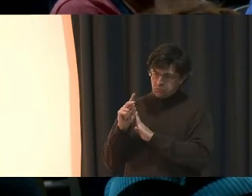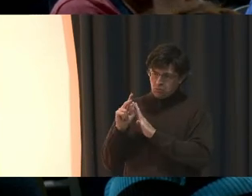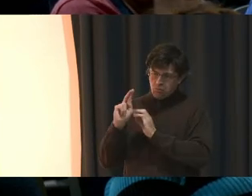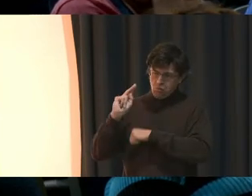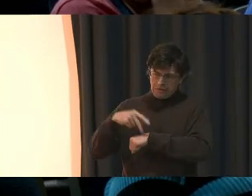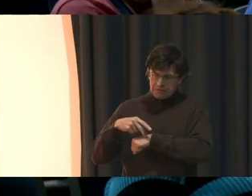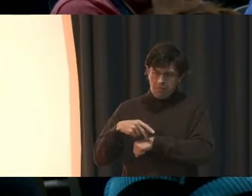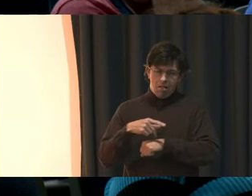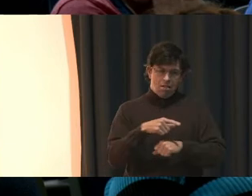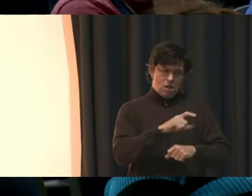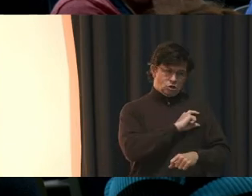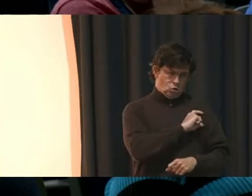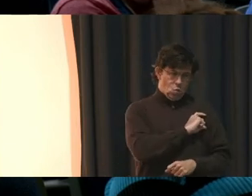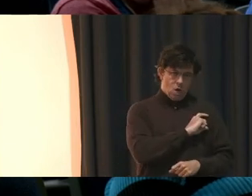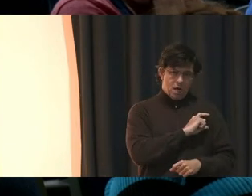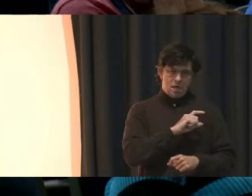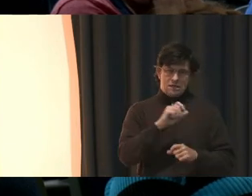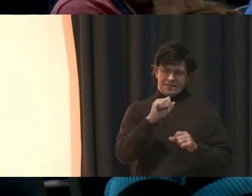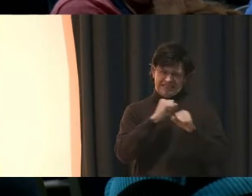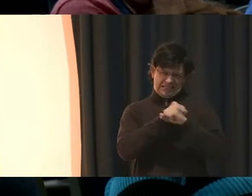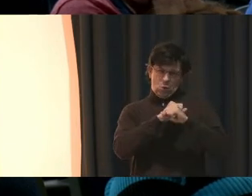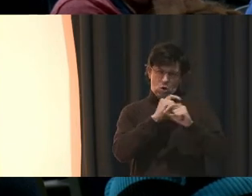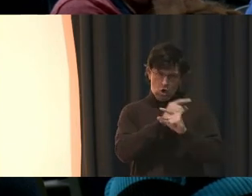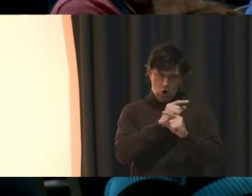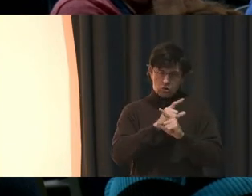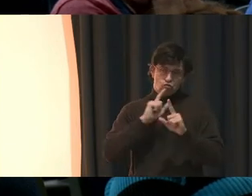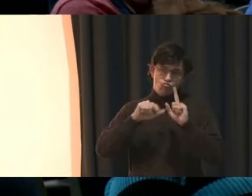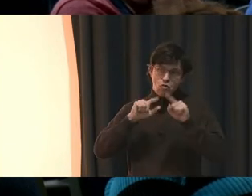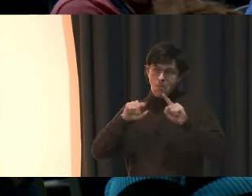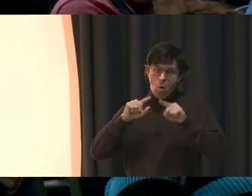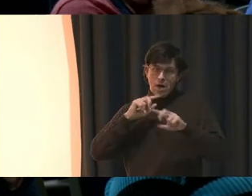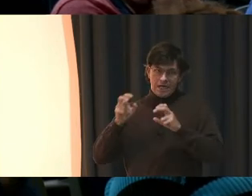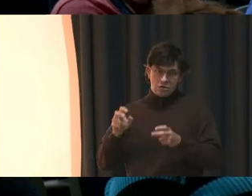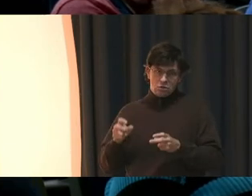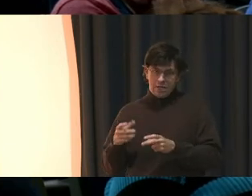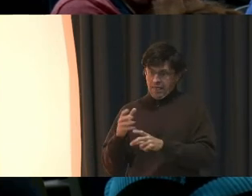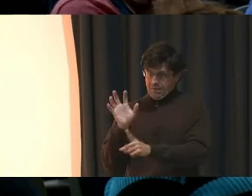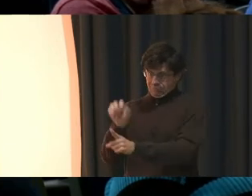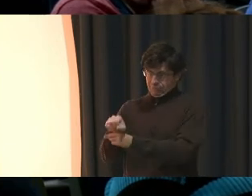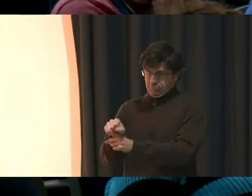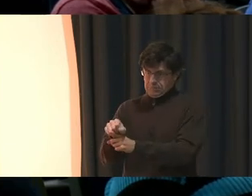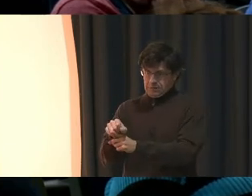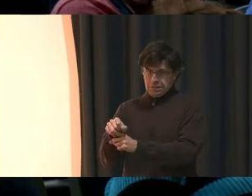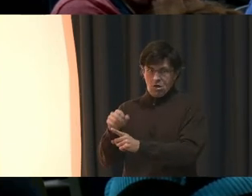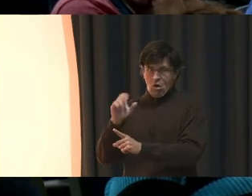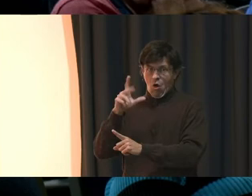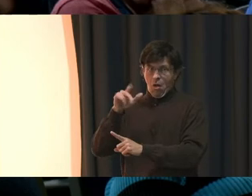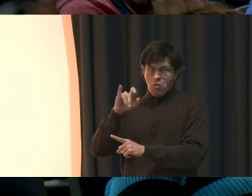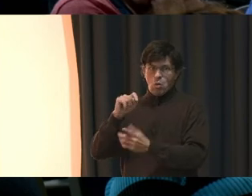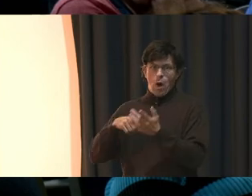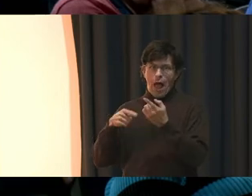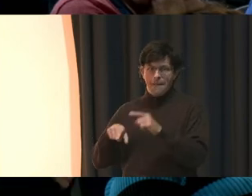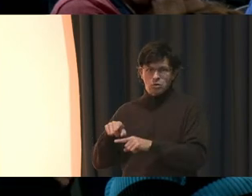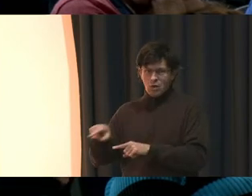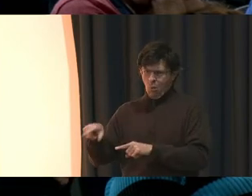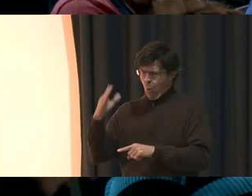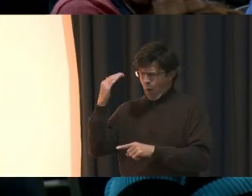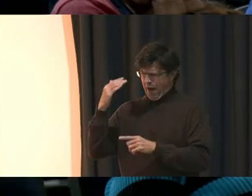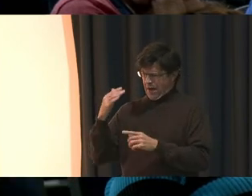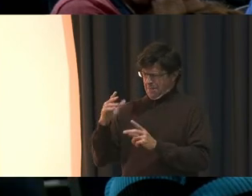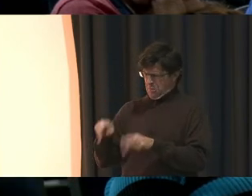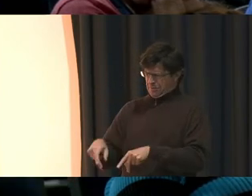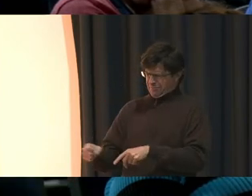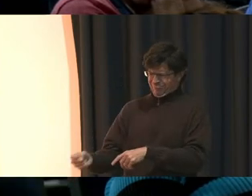security guards, the teachers report the issues. They get the culprits. What happened to them? Why did they go back to the classroom?